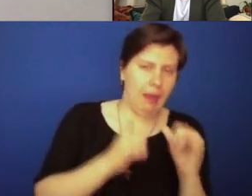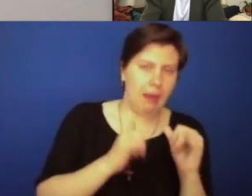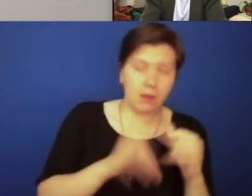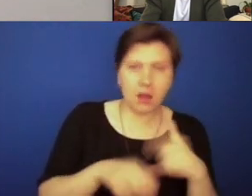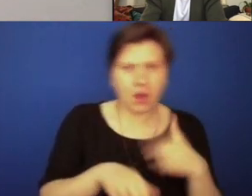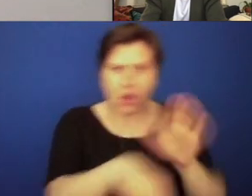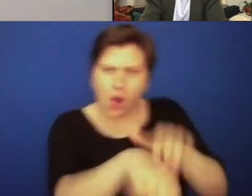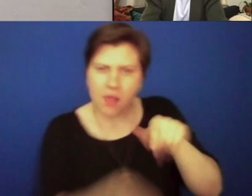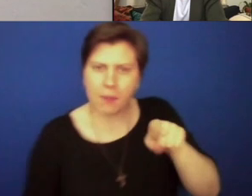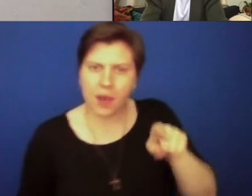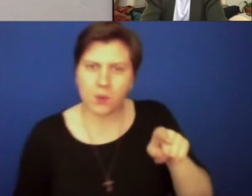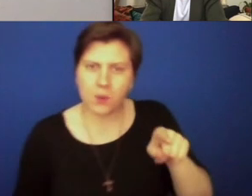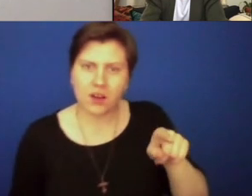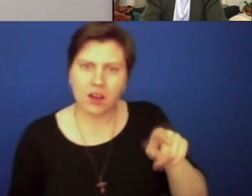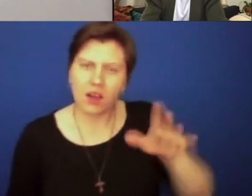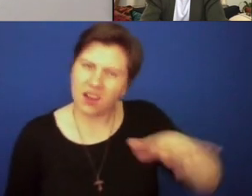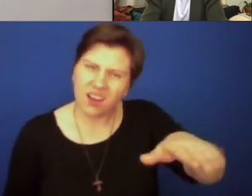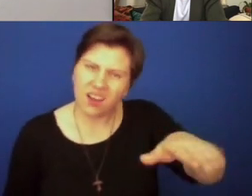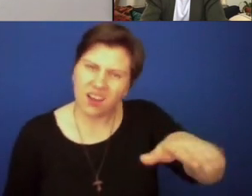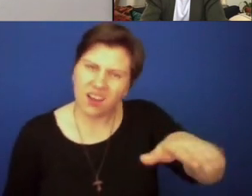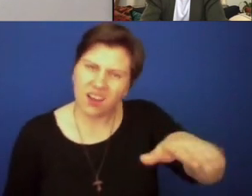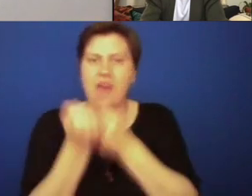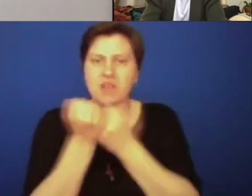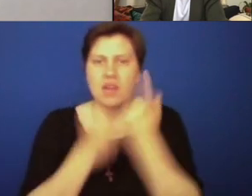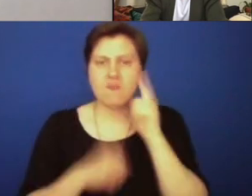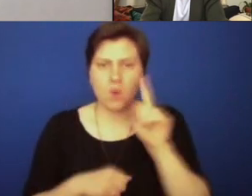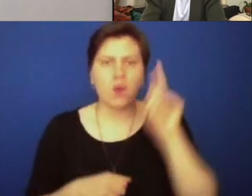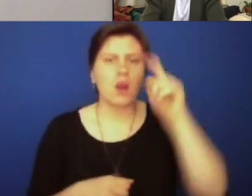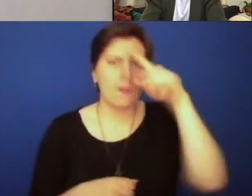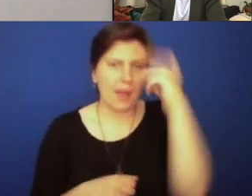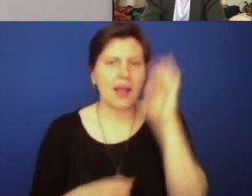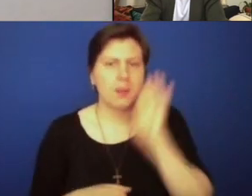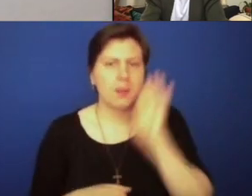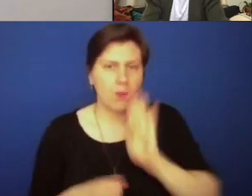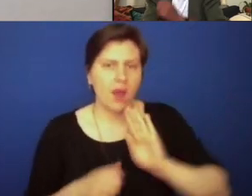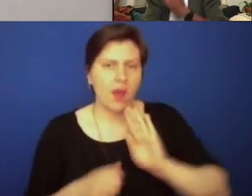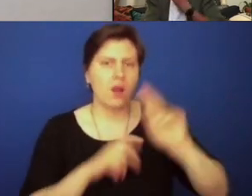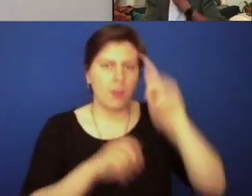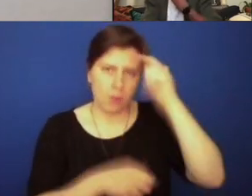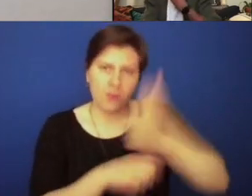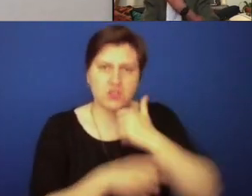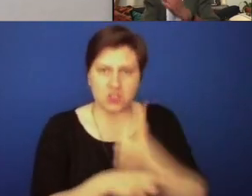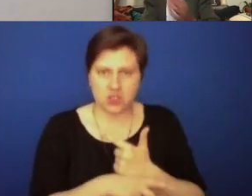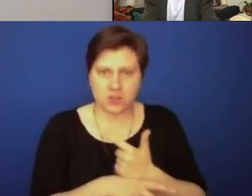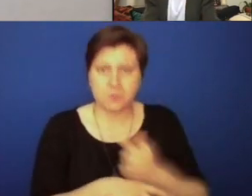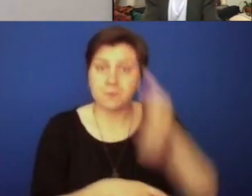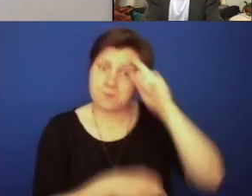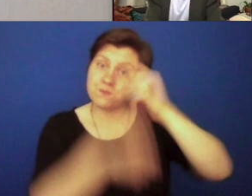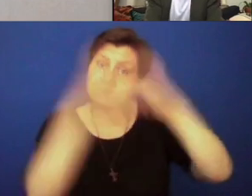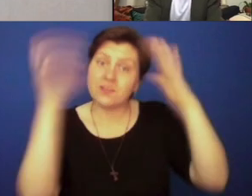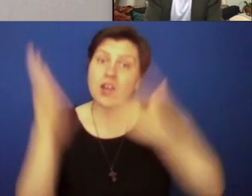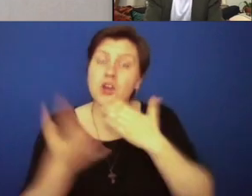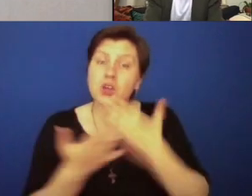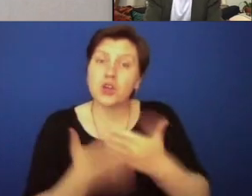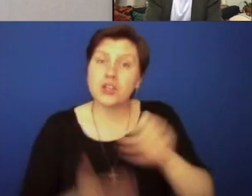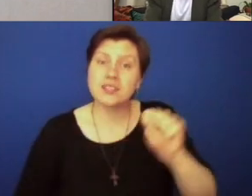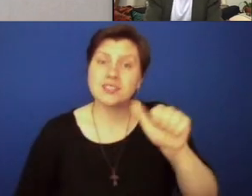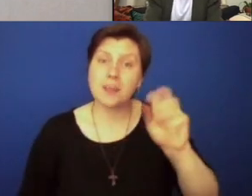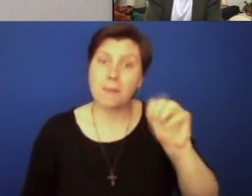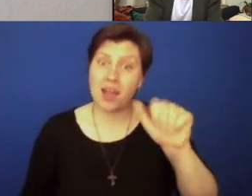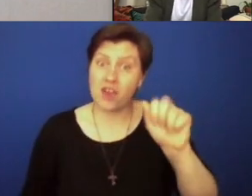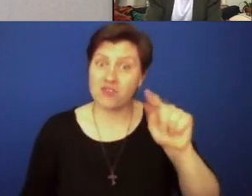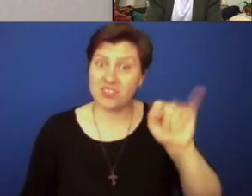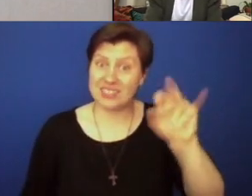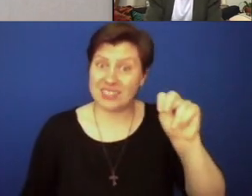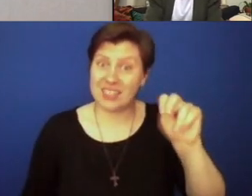out and advocate for your black and brown brothers and sisters. I often think of the parable of the Good Samaritan. For